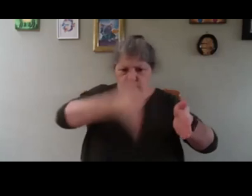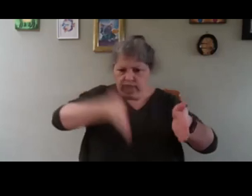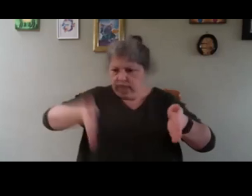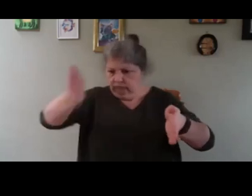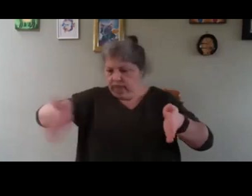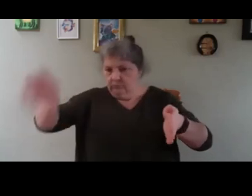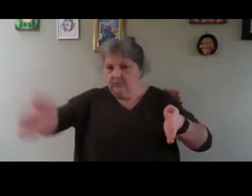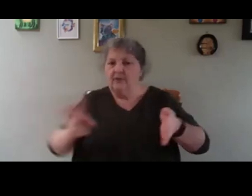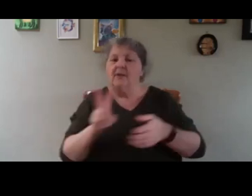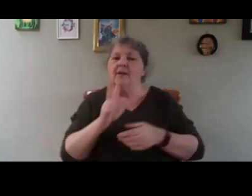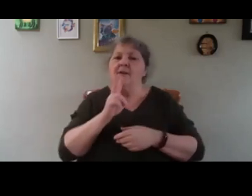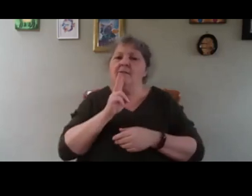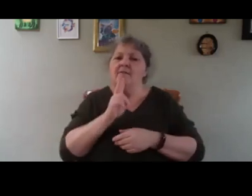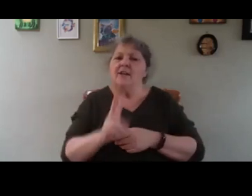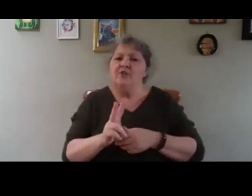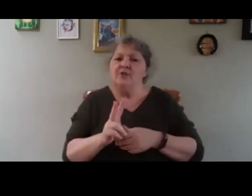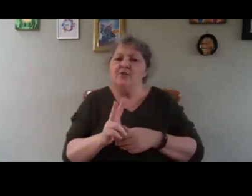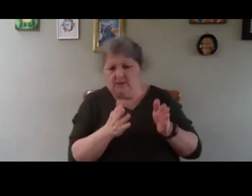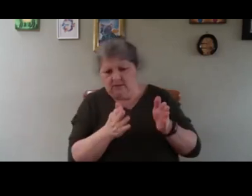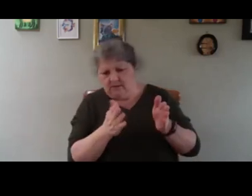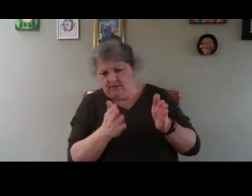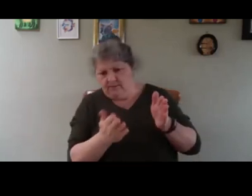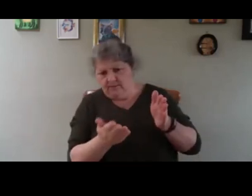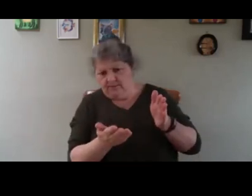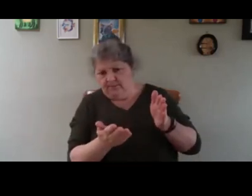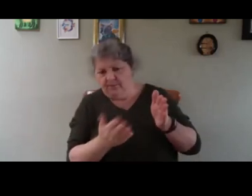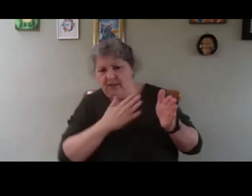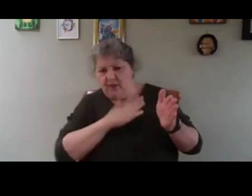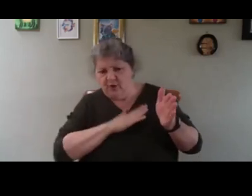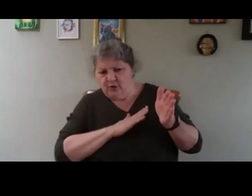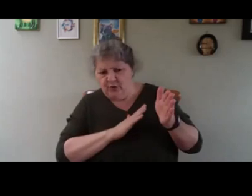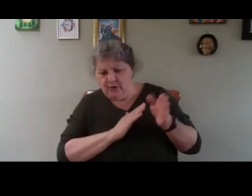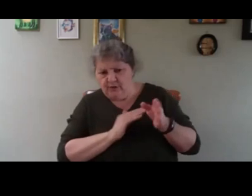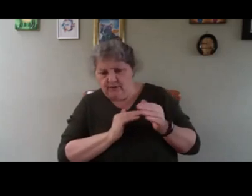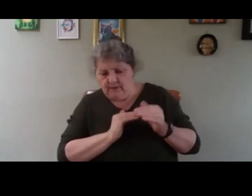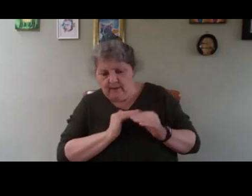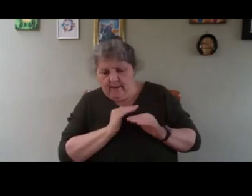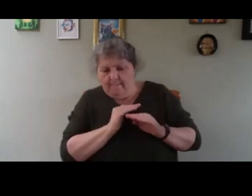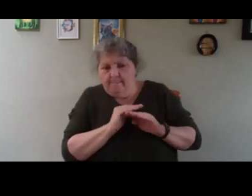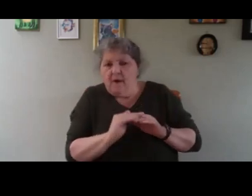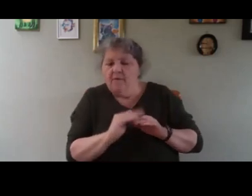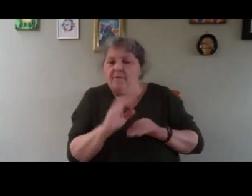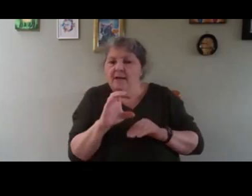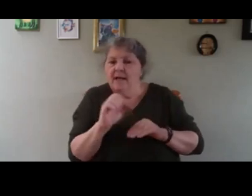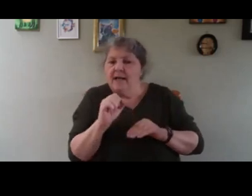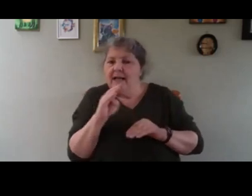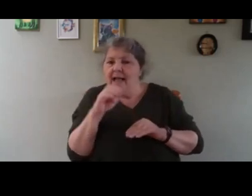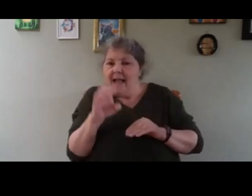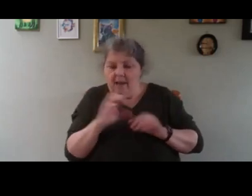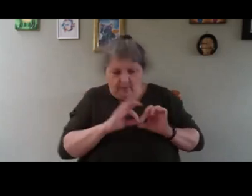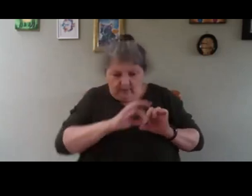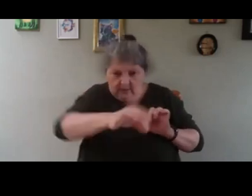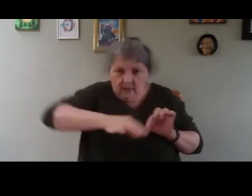well germinated because they are just above the cable. And then in the center,